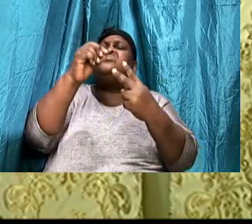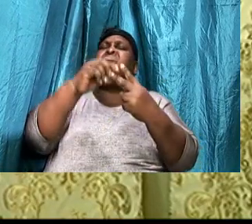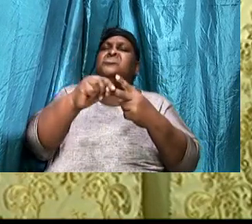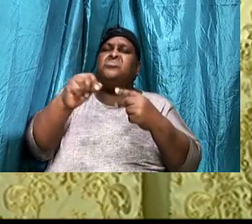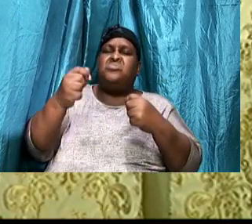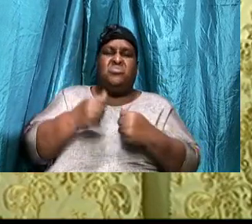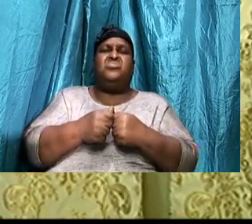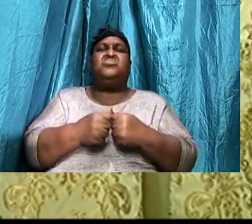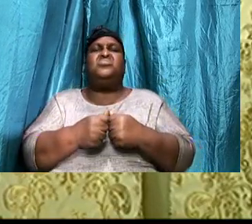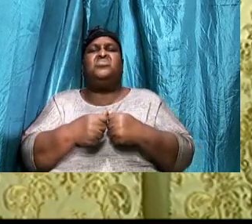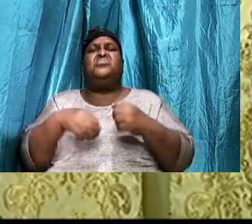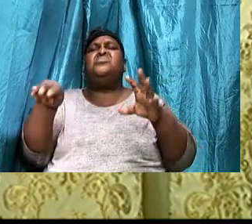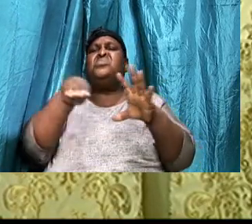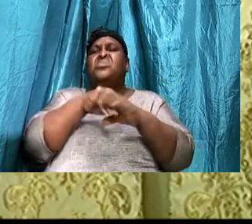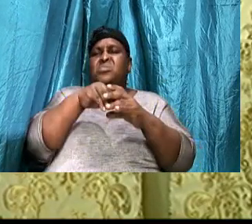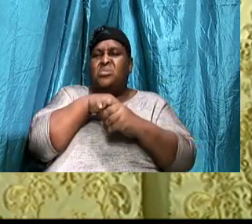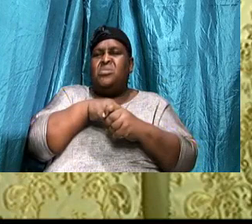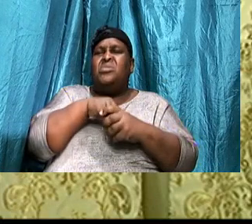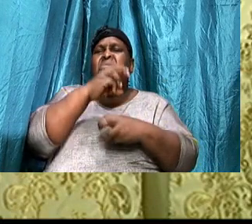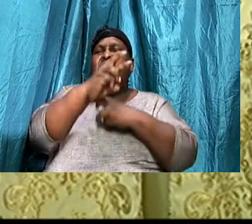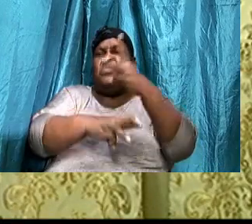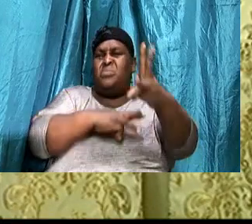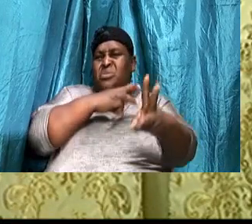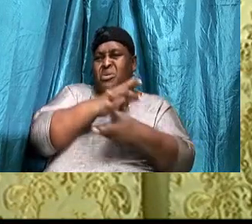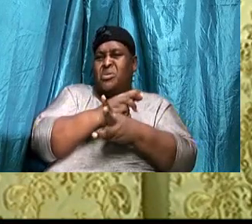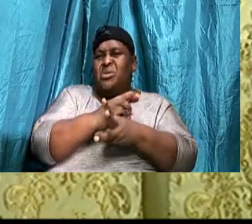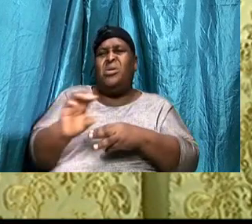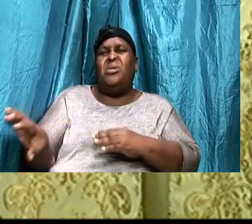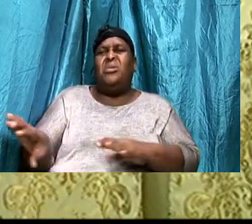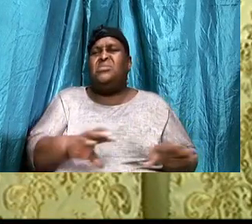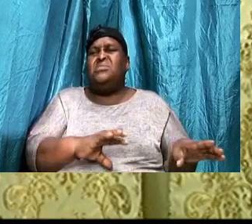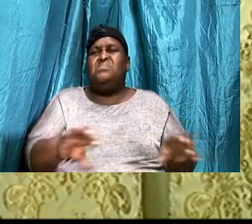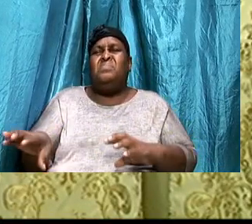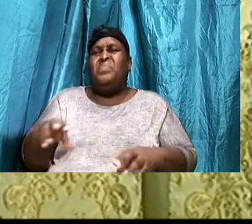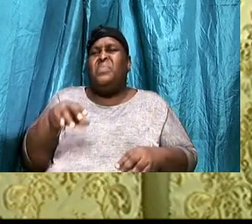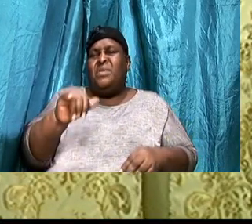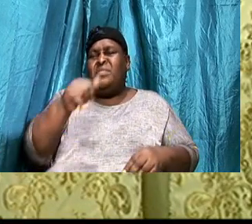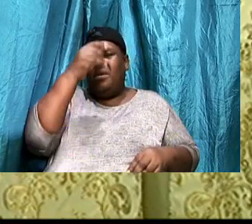In worldly activities, That God, Has called sin,